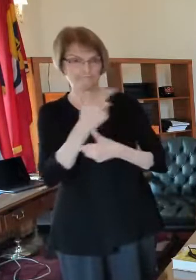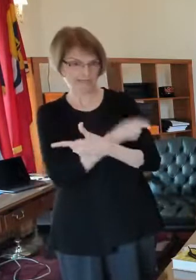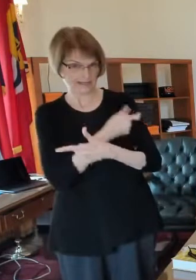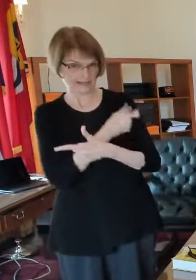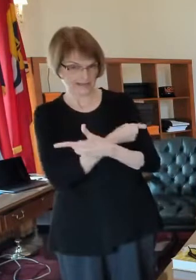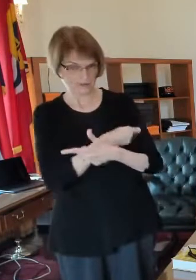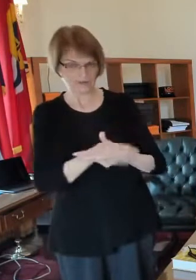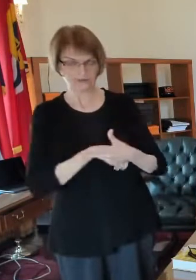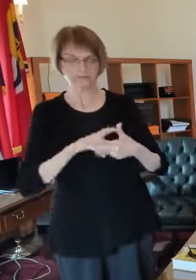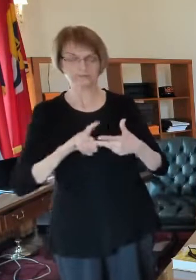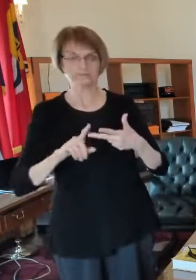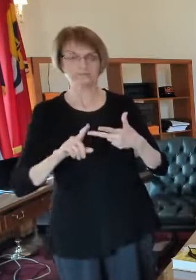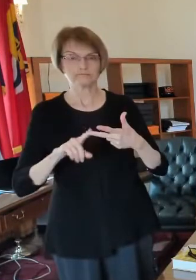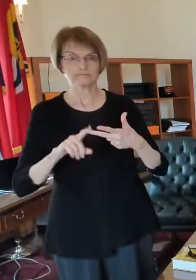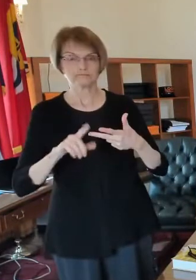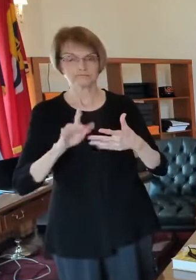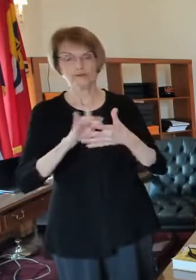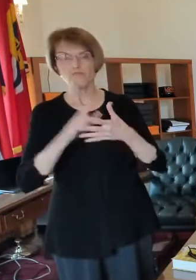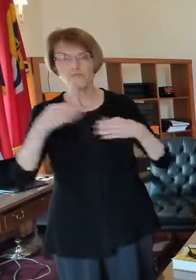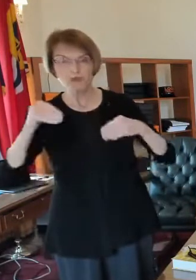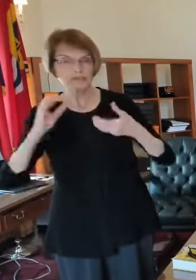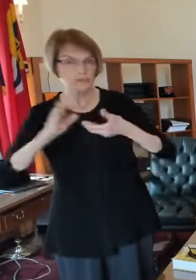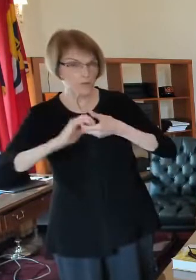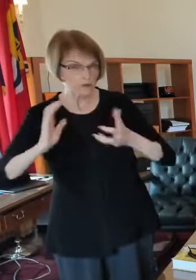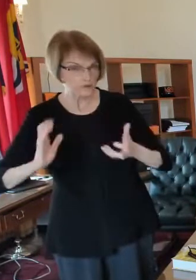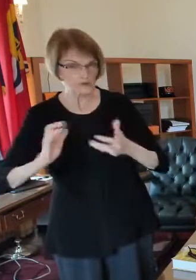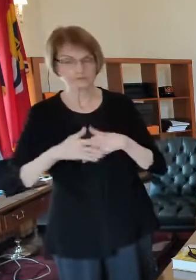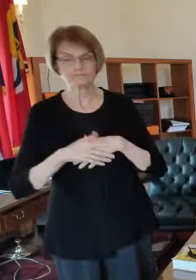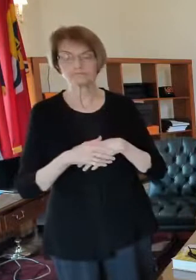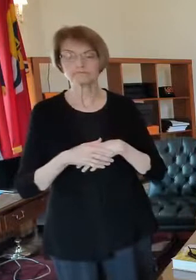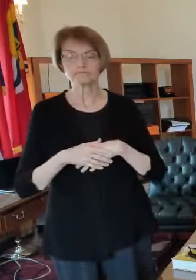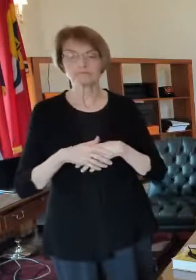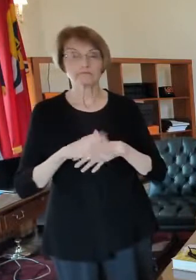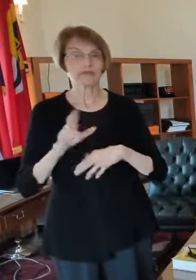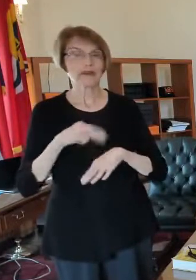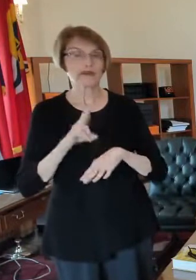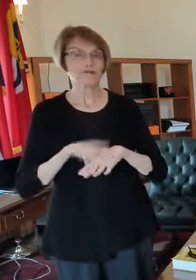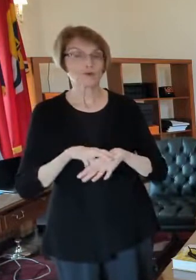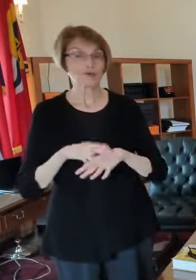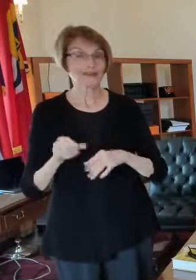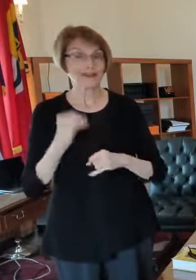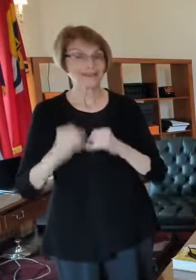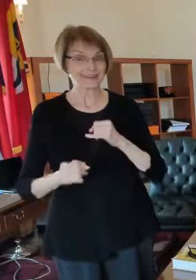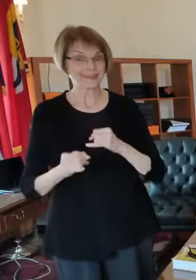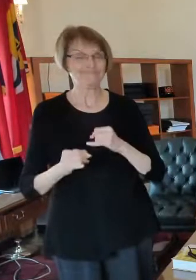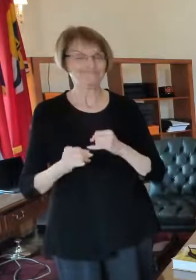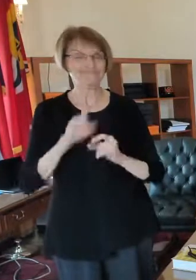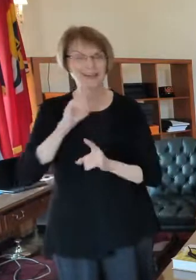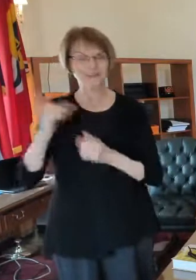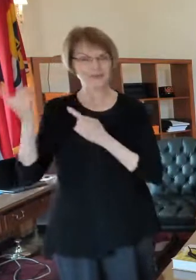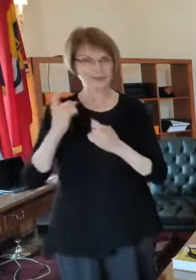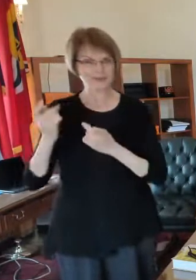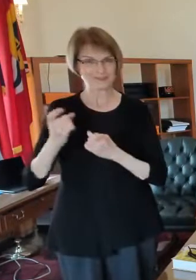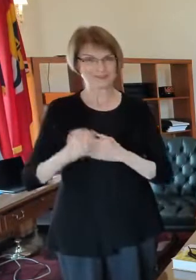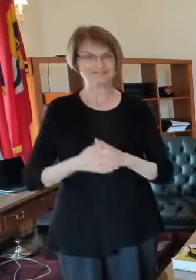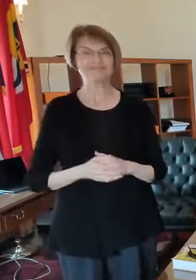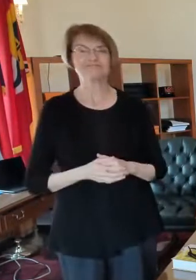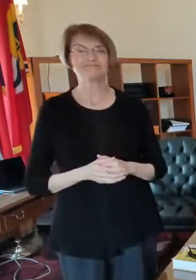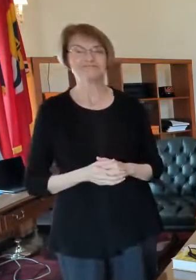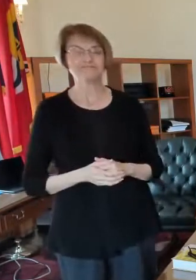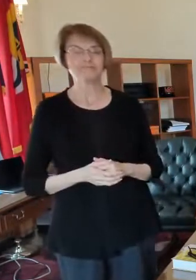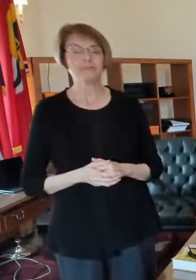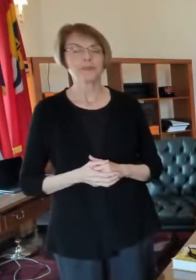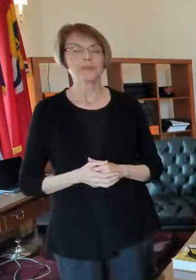we're going to talk about some of our pharmacy partners and then of course we're going to take your questions so